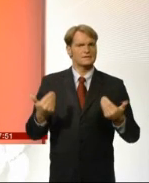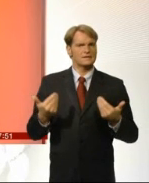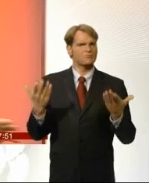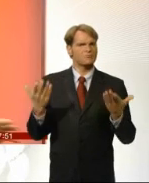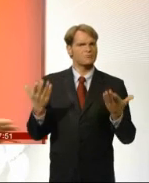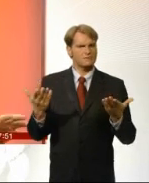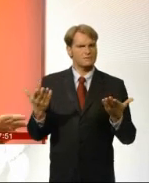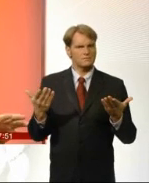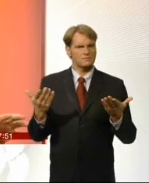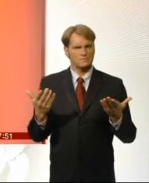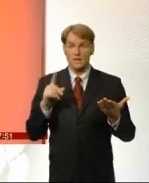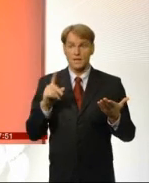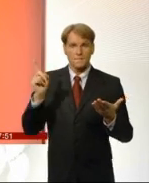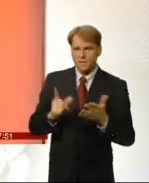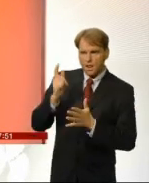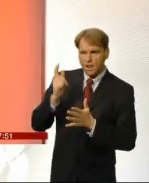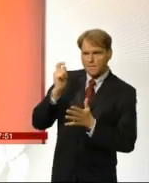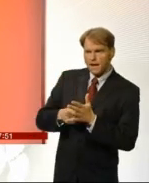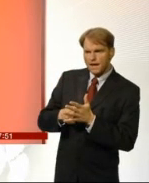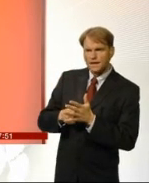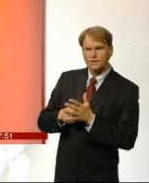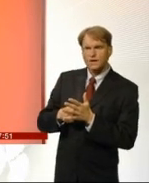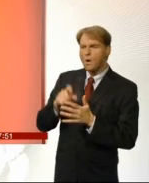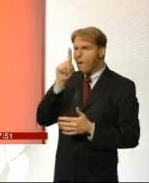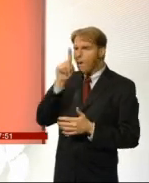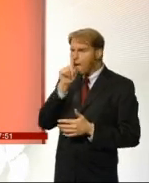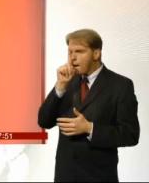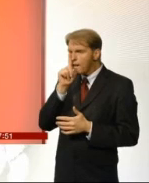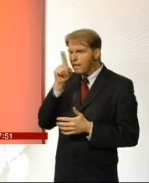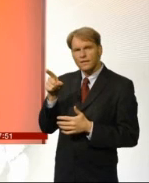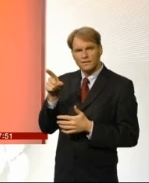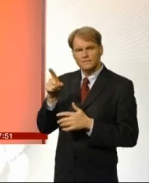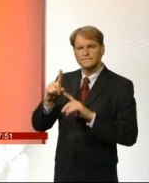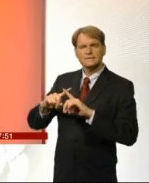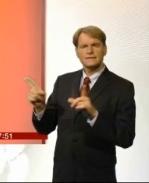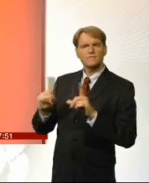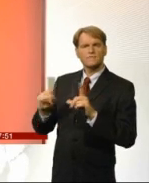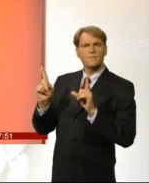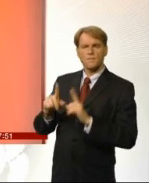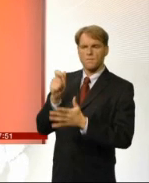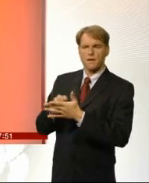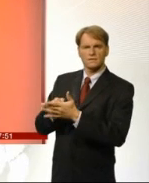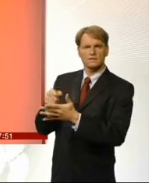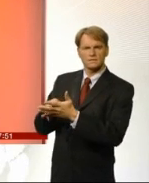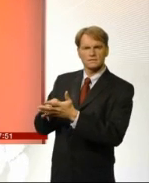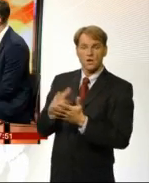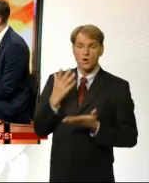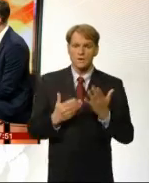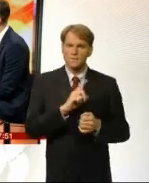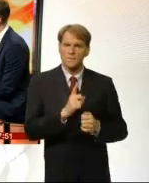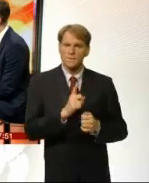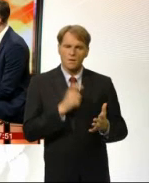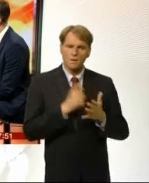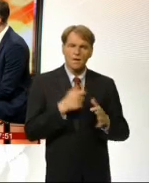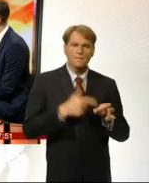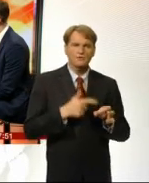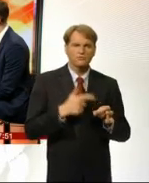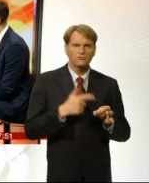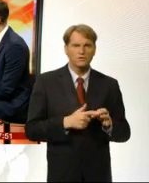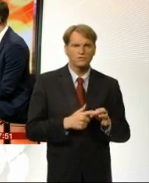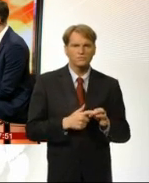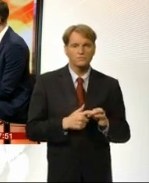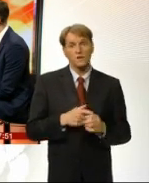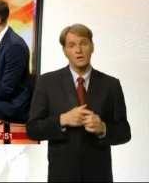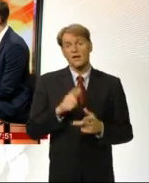going on. People who buy crude oil aren't the same as the consumers who buy refined products. To get down to a pound a litre which is the